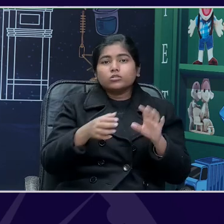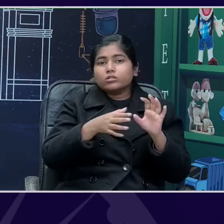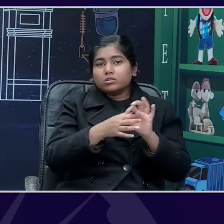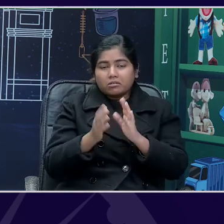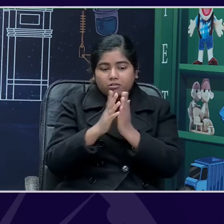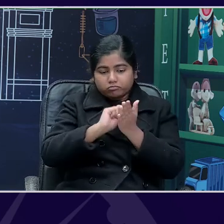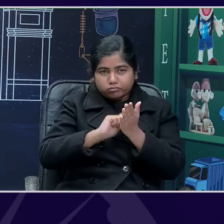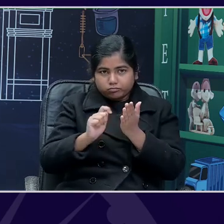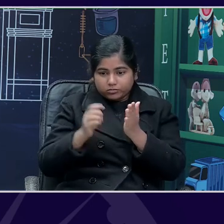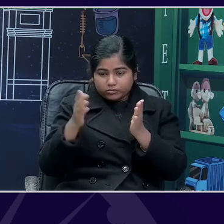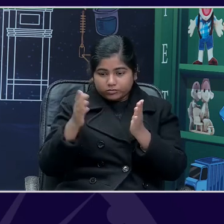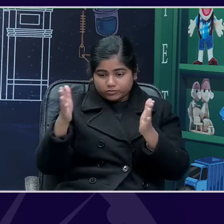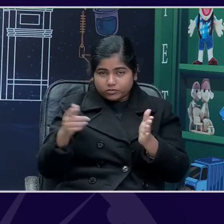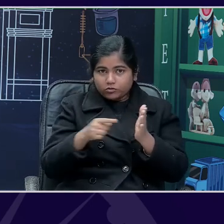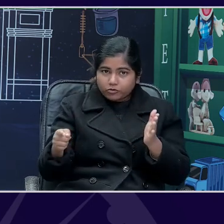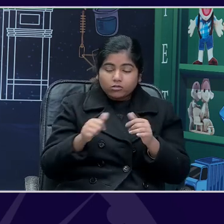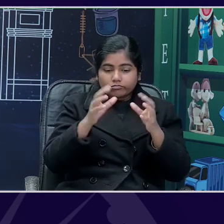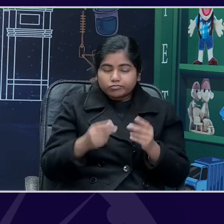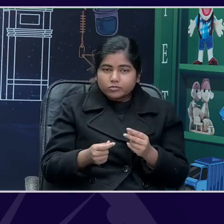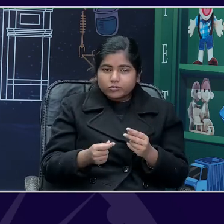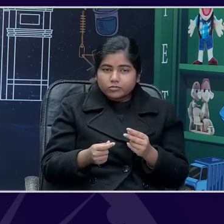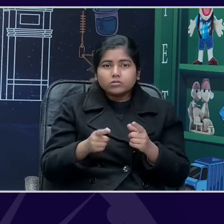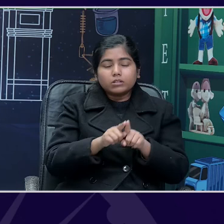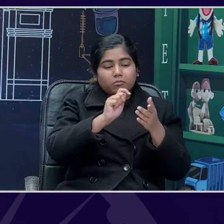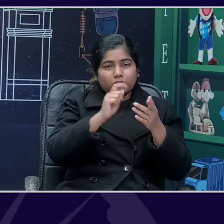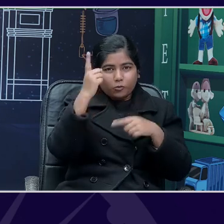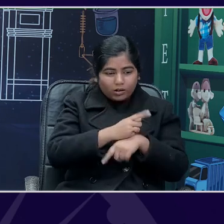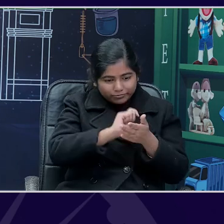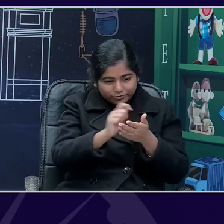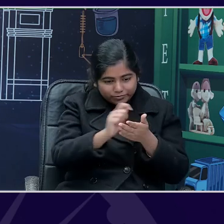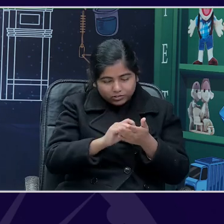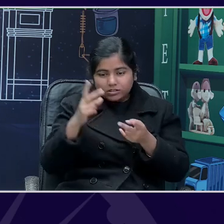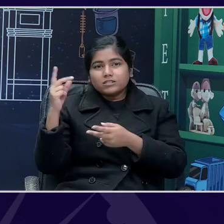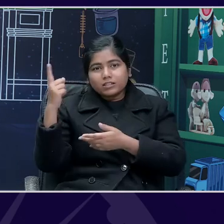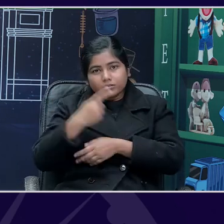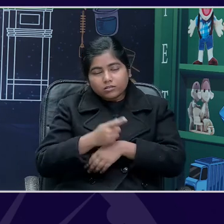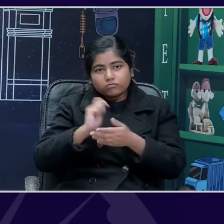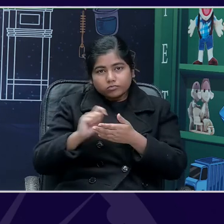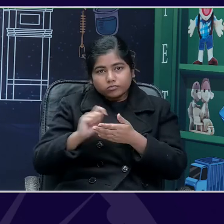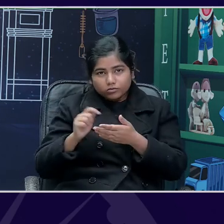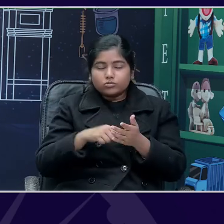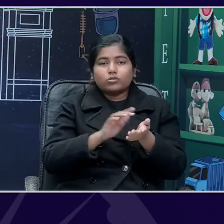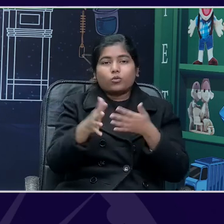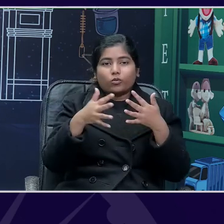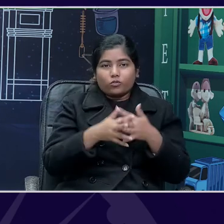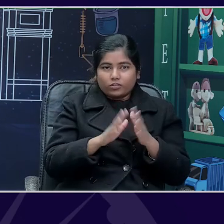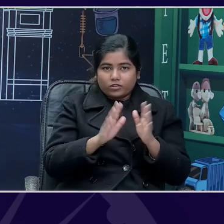and, you know, maintain an account, a journal of how, you know, a new pet changed your life. So, that's the homework.